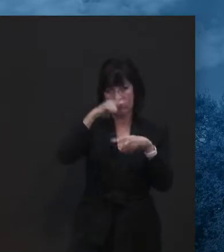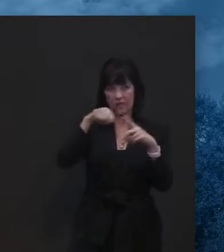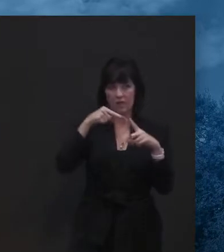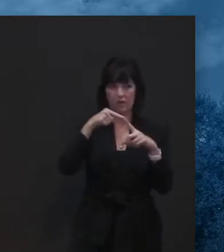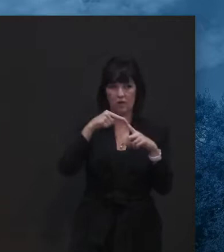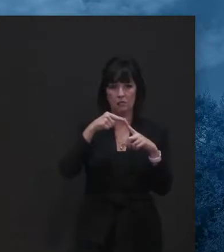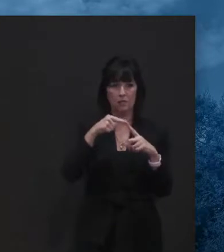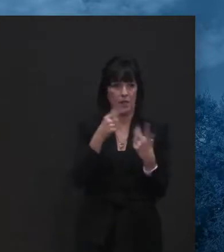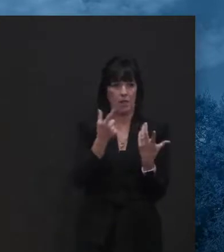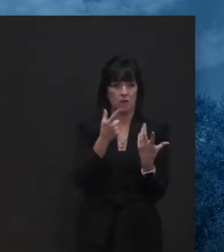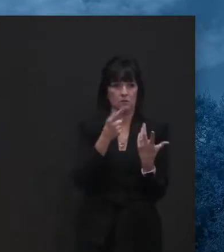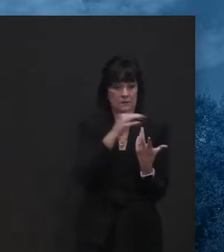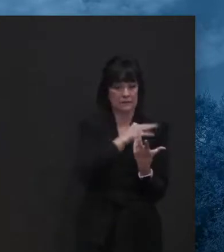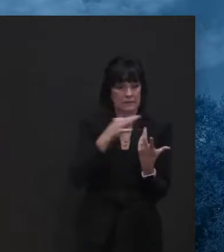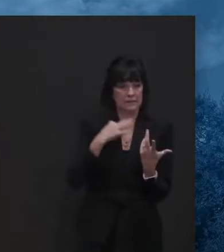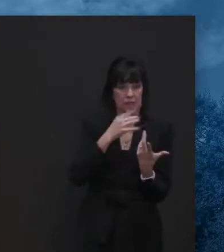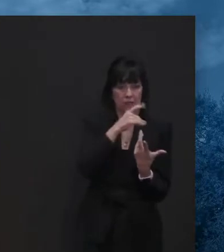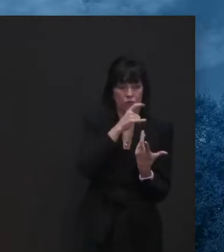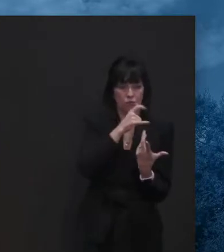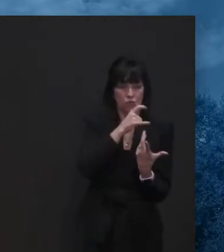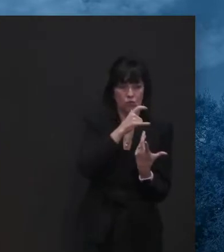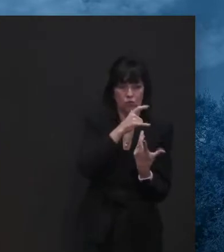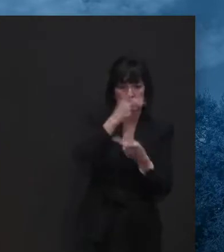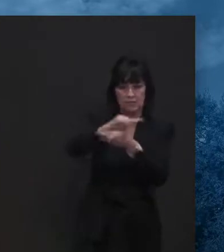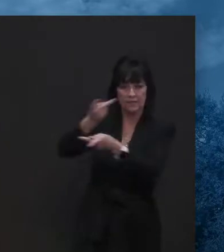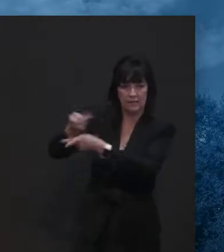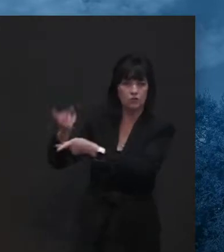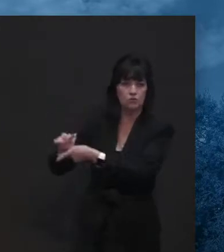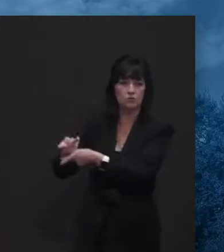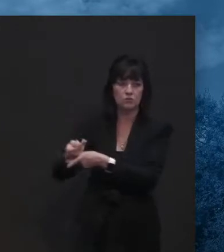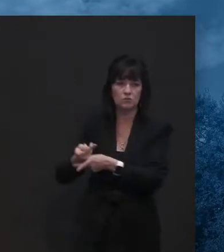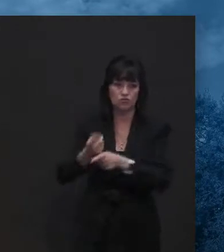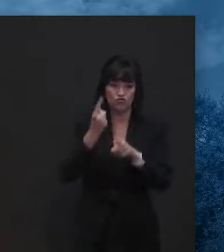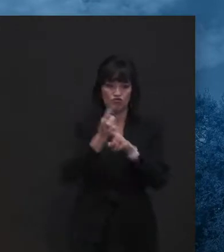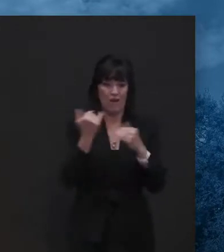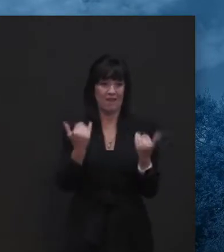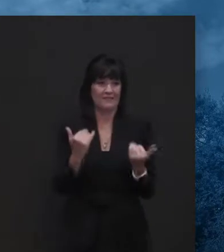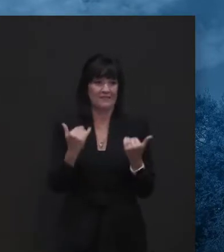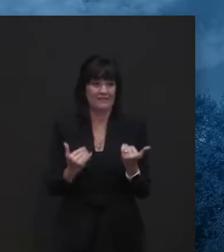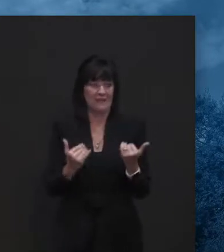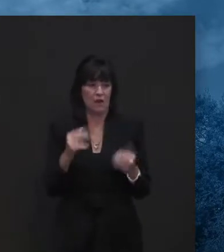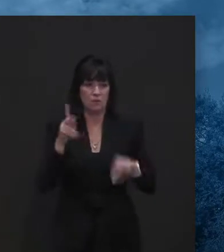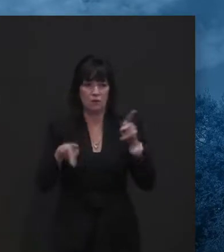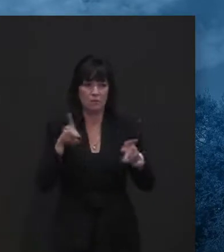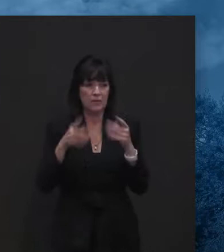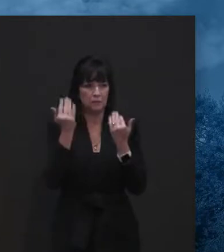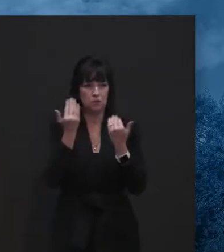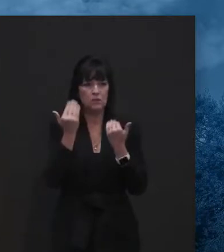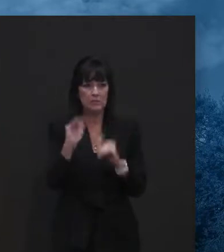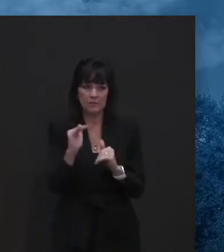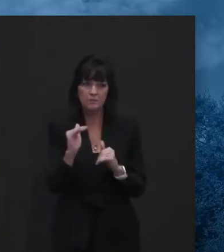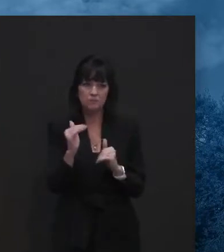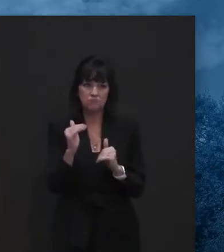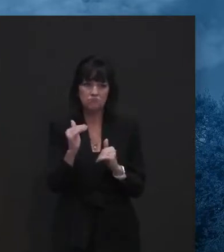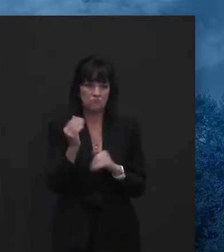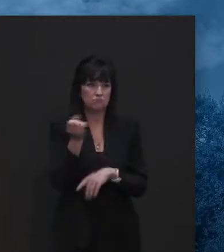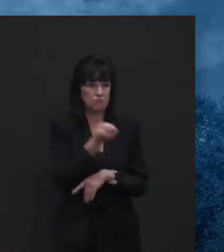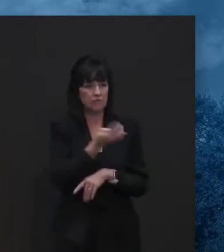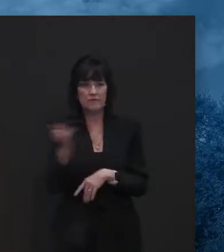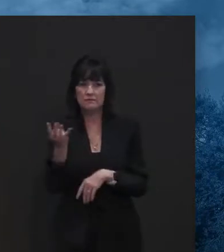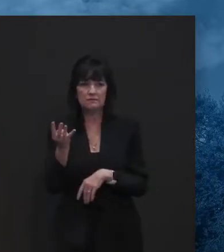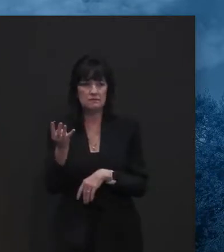probably the limiting factor right now is staff at the hospitals. Uh, they've lost considerable revenue.